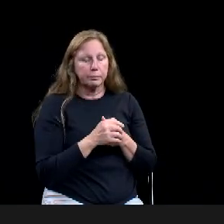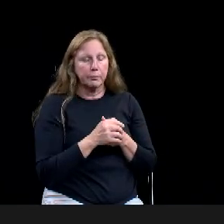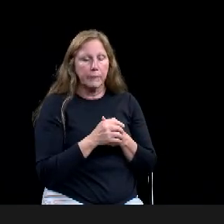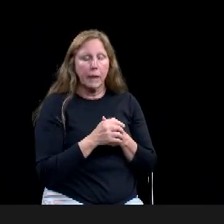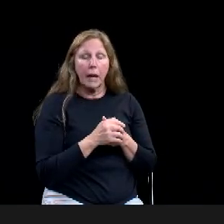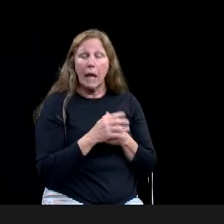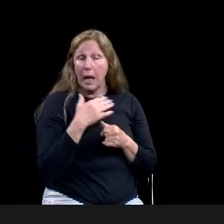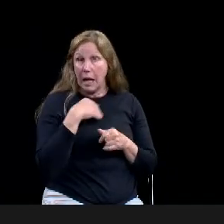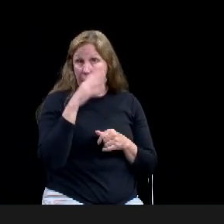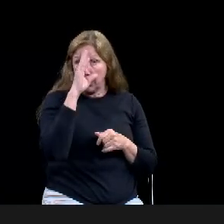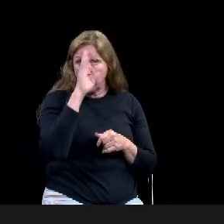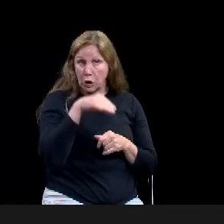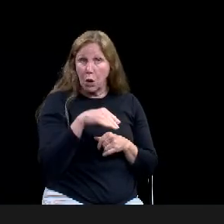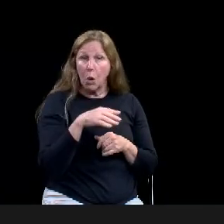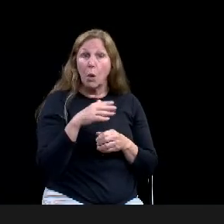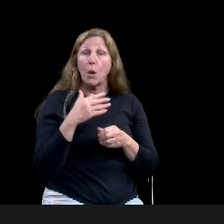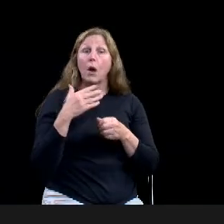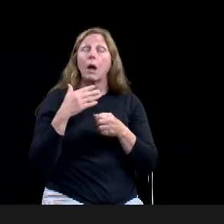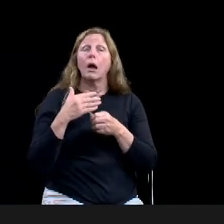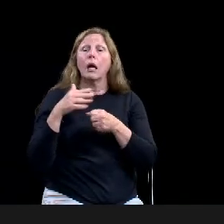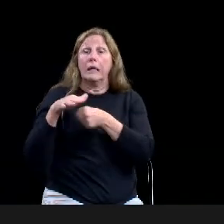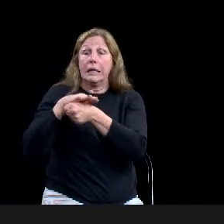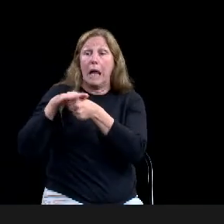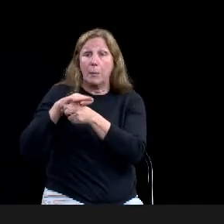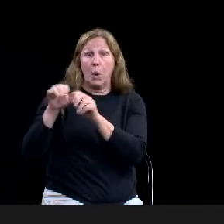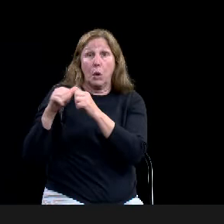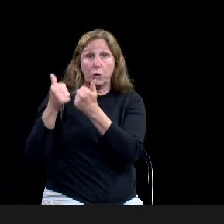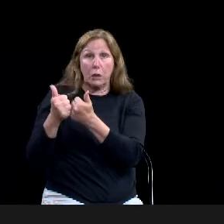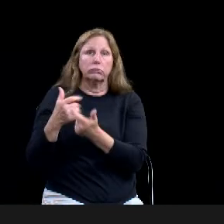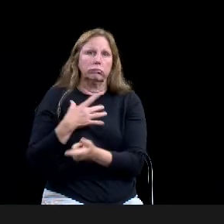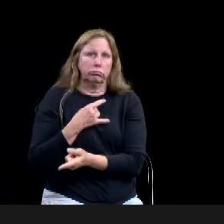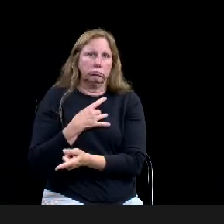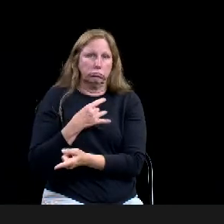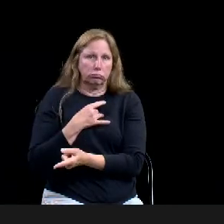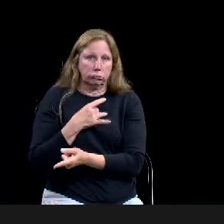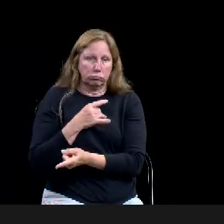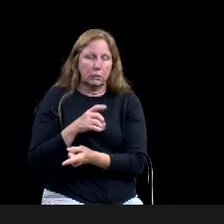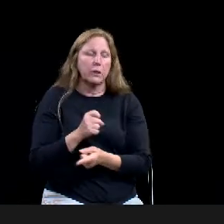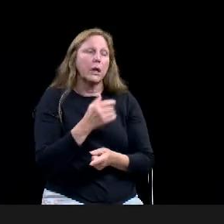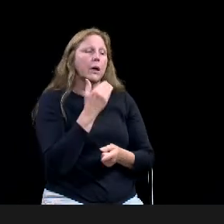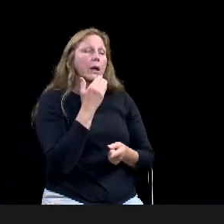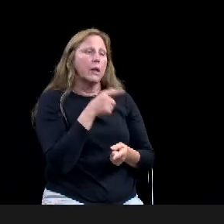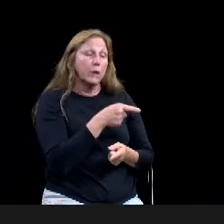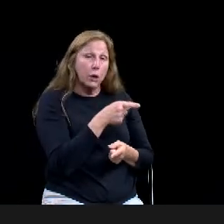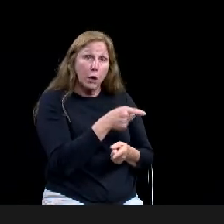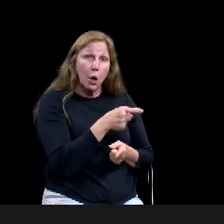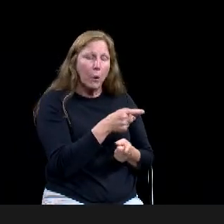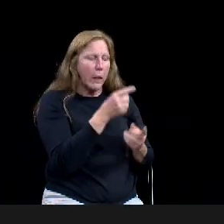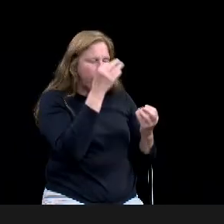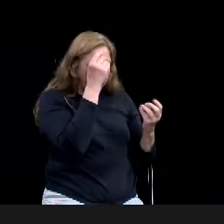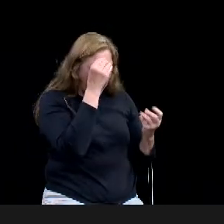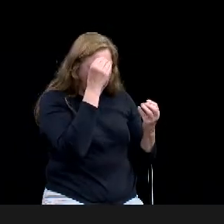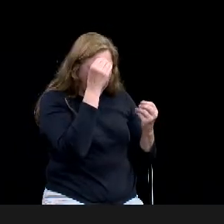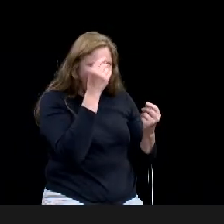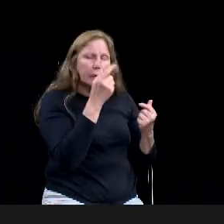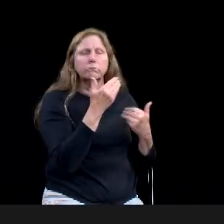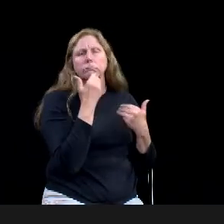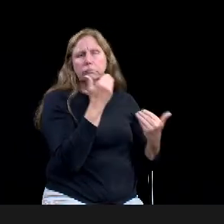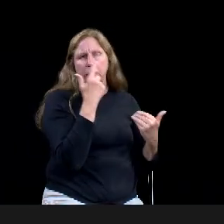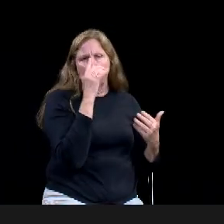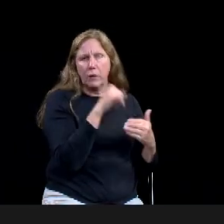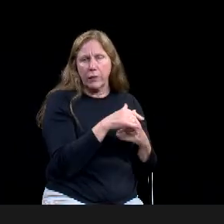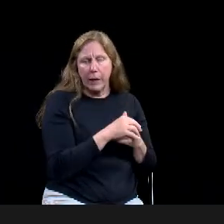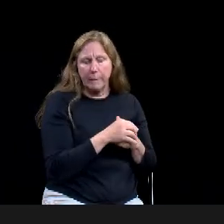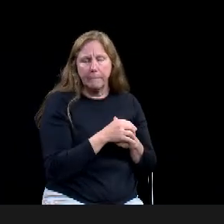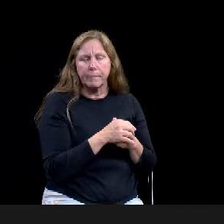thought into this and I'm excited to see this uh, program launch from, from the city of Waco. I just think anything that we can do to support